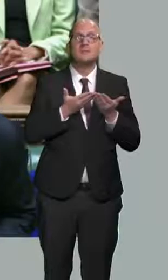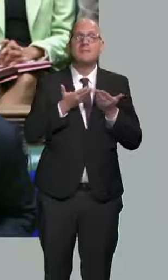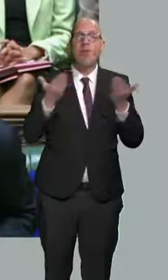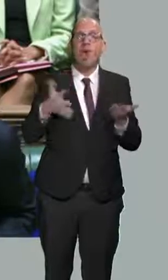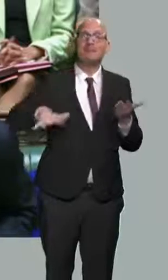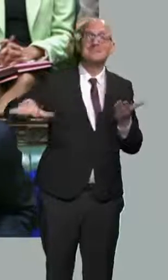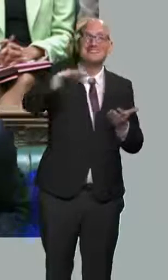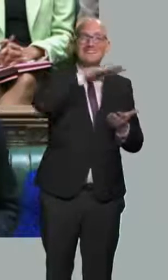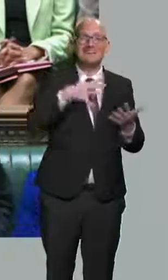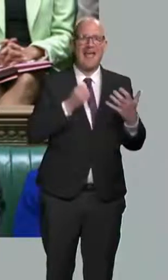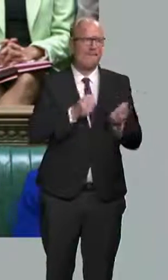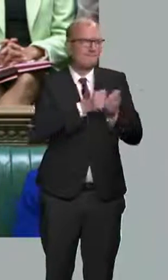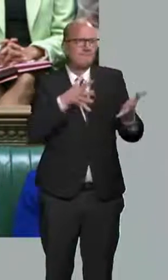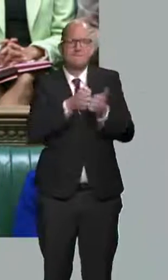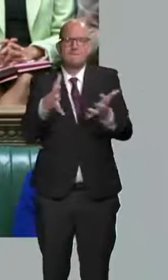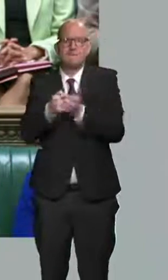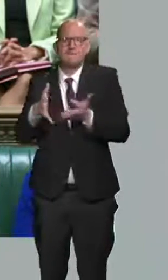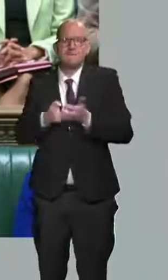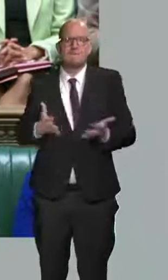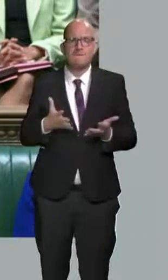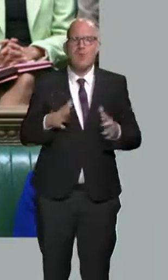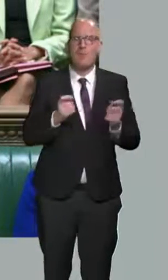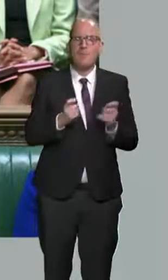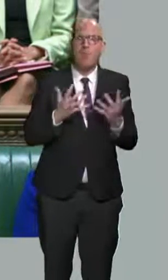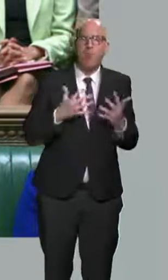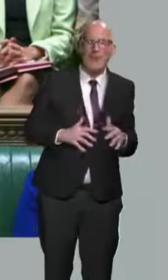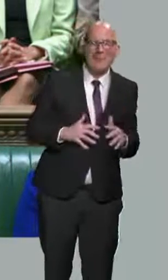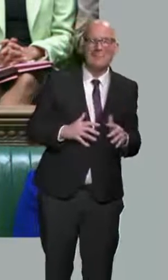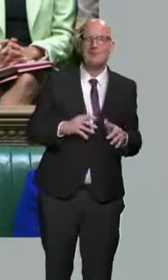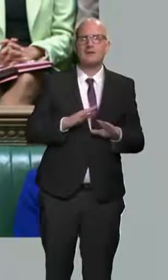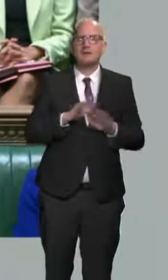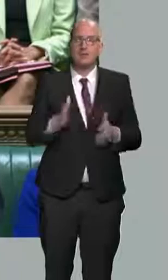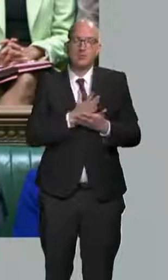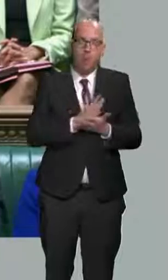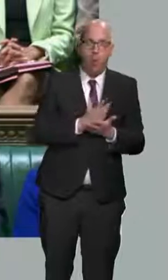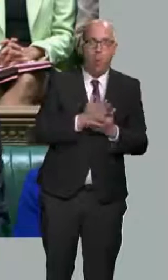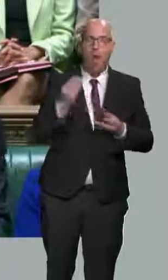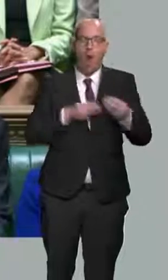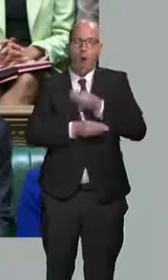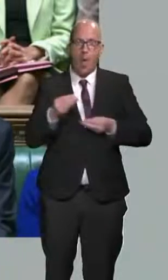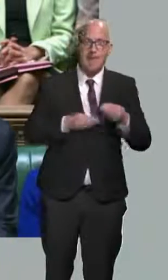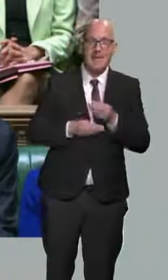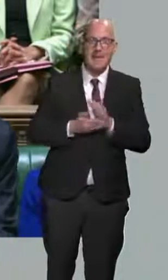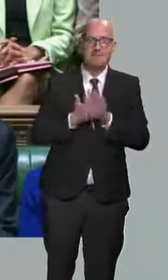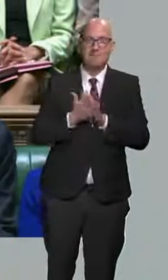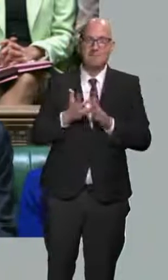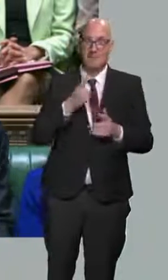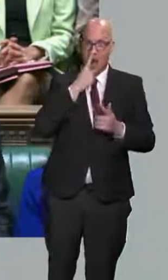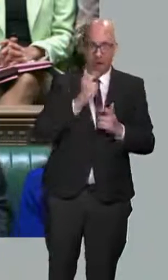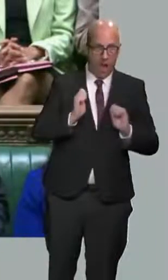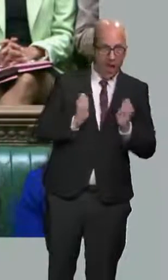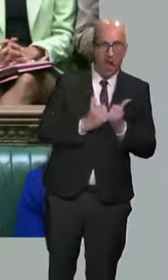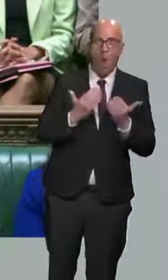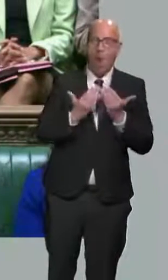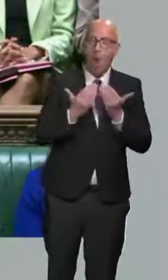politically weak and economically insecure, incapable of making tough long-term decisions to strengthen